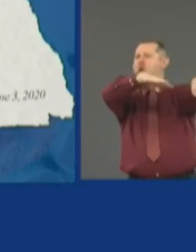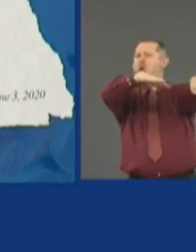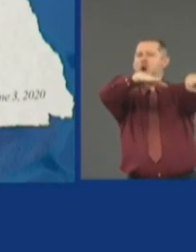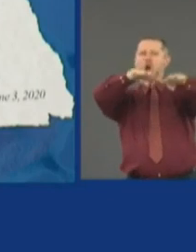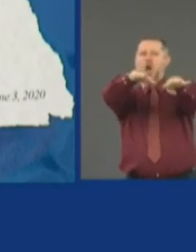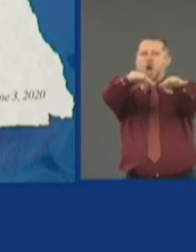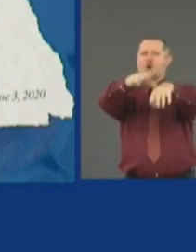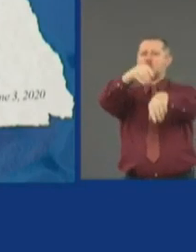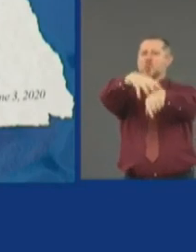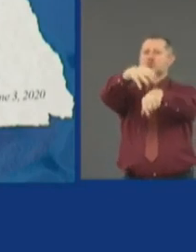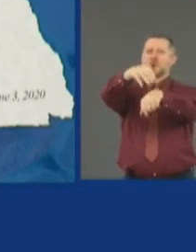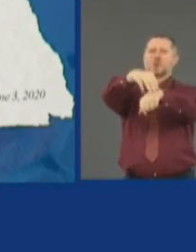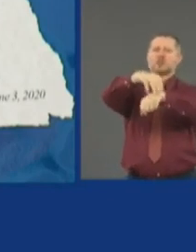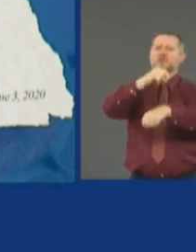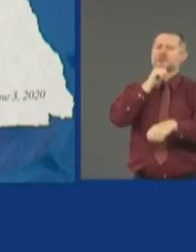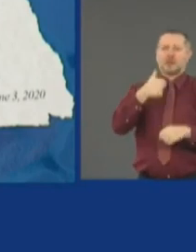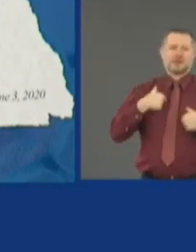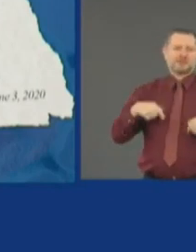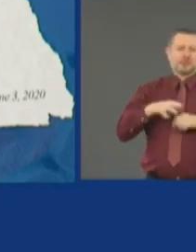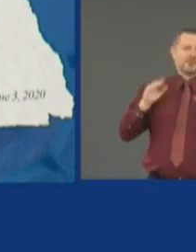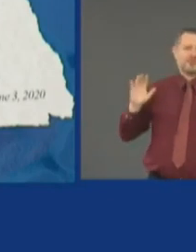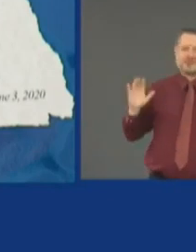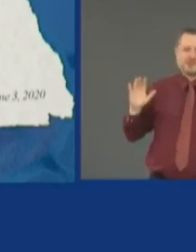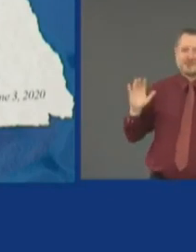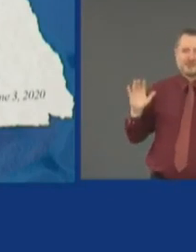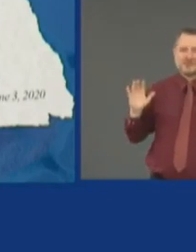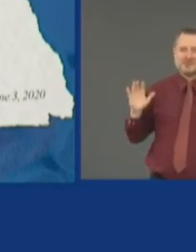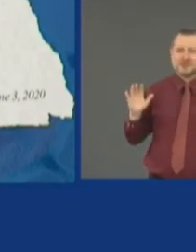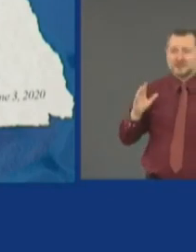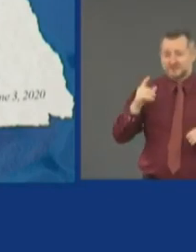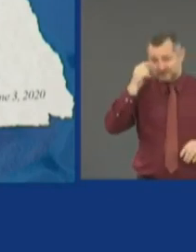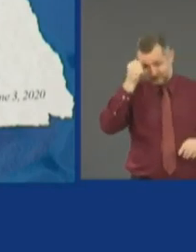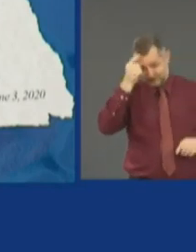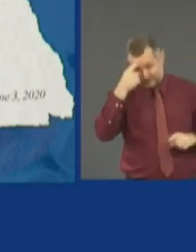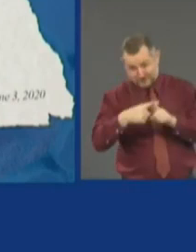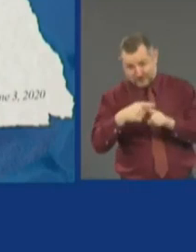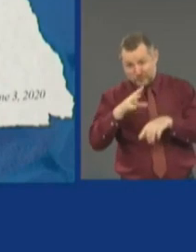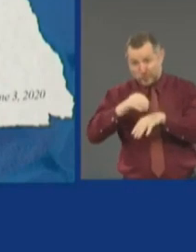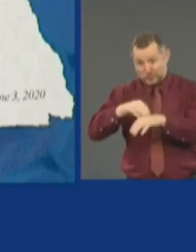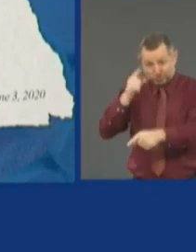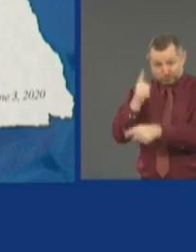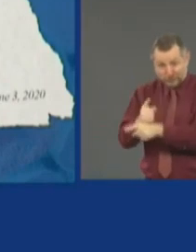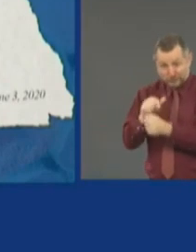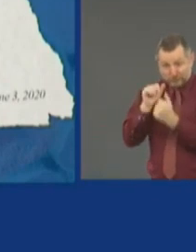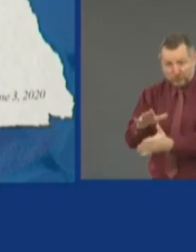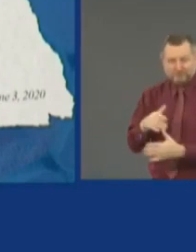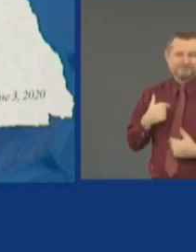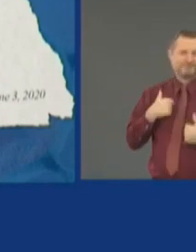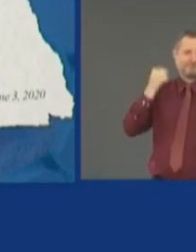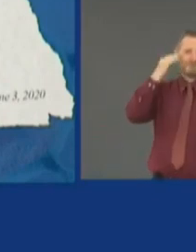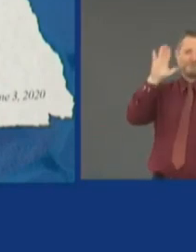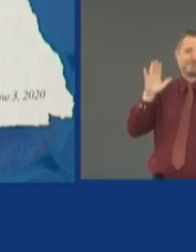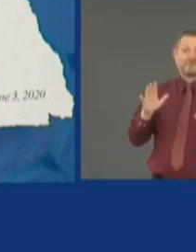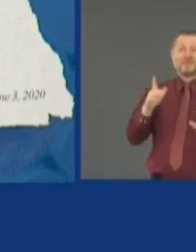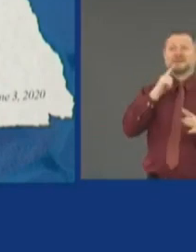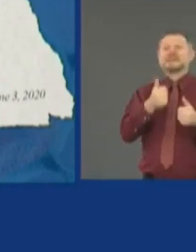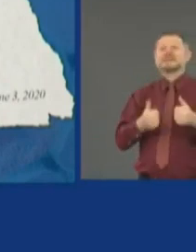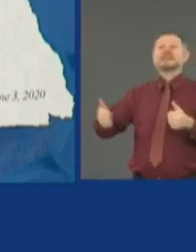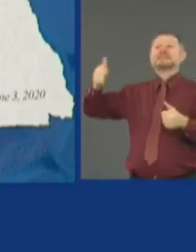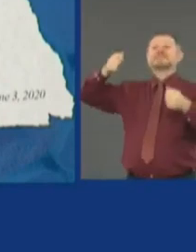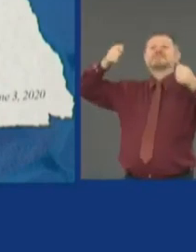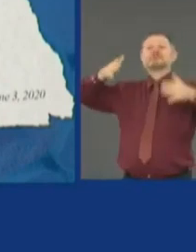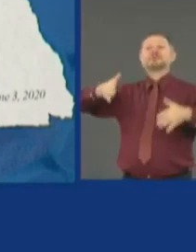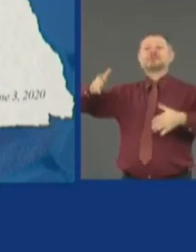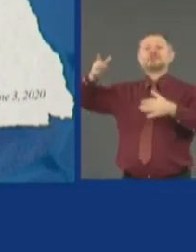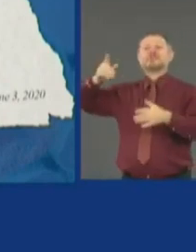And who knows that what Sweden is doing is actually right. The lead person for Sweden who came up with the plan, we